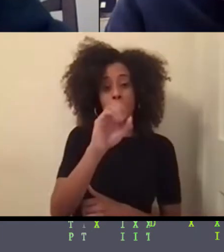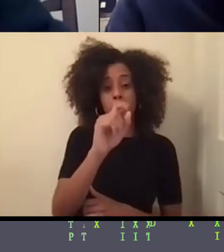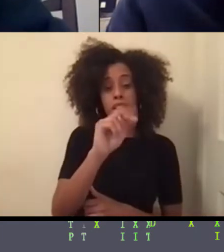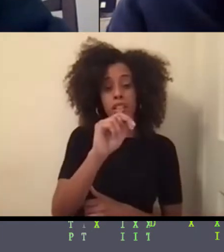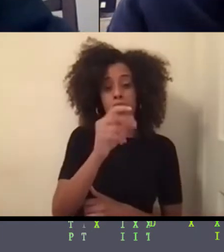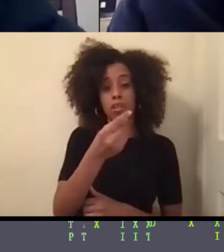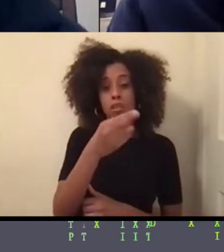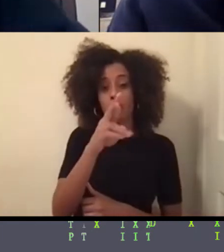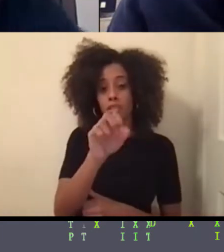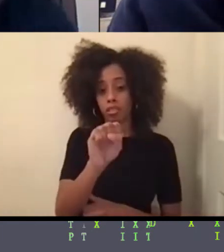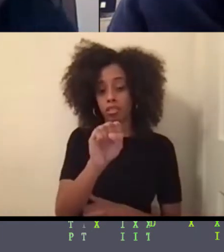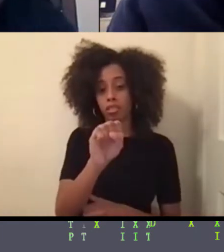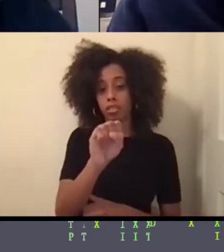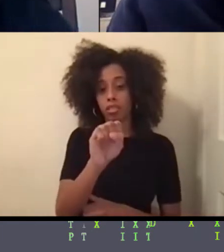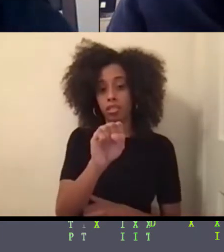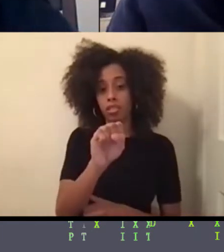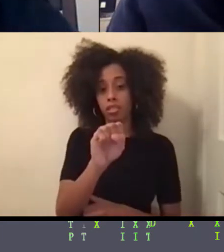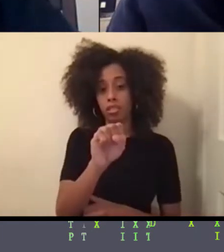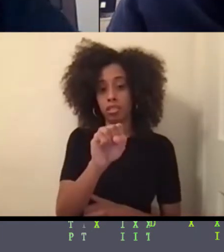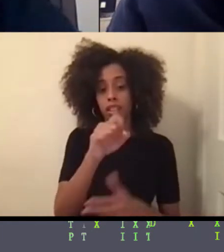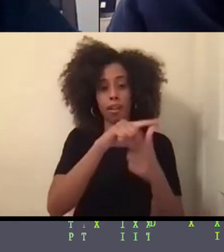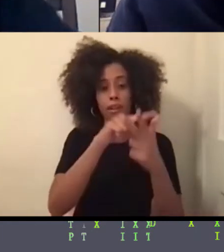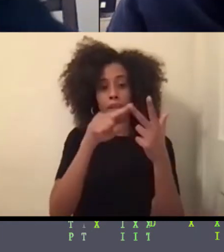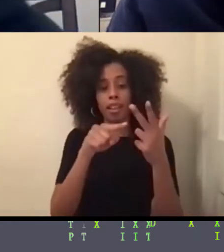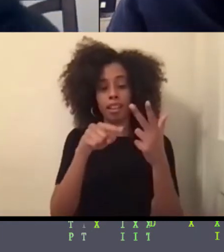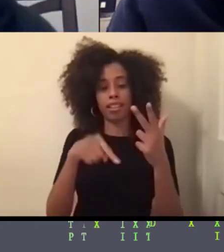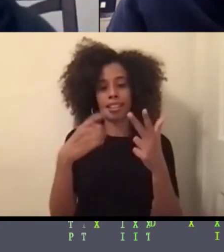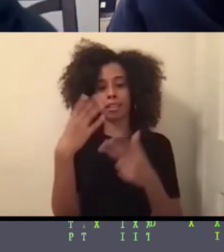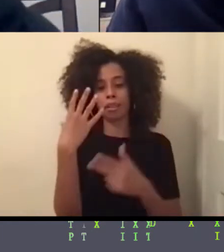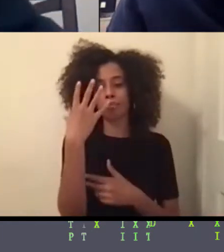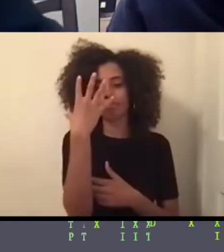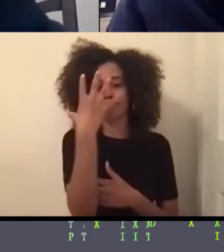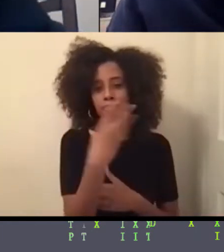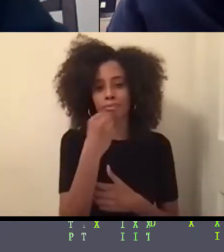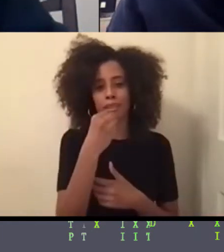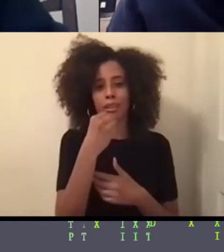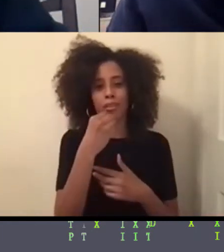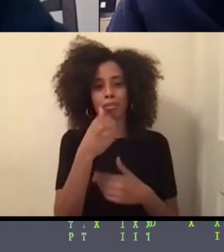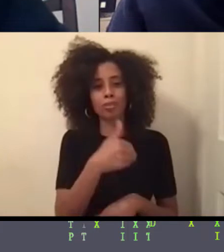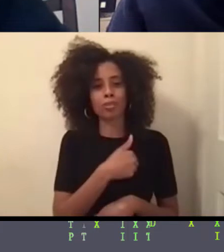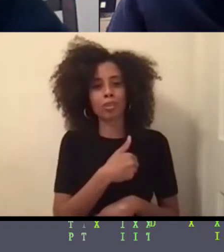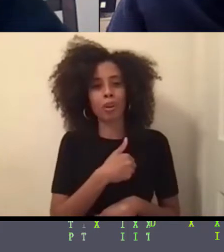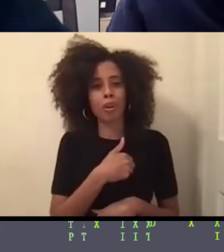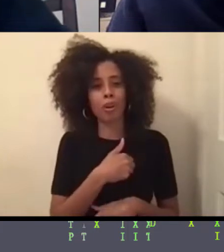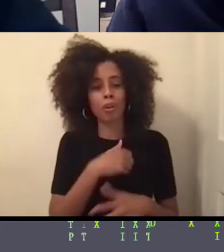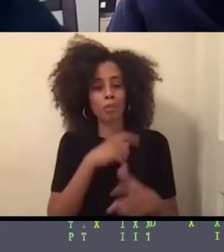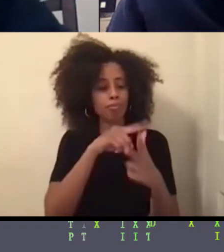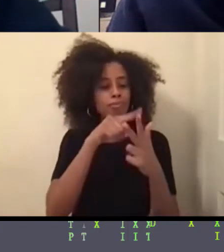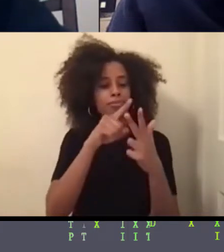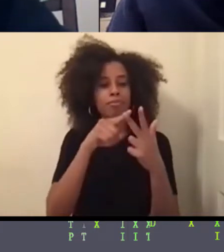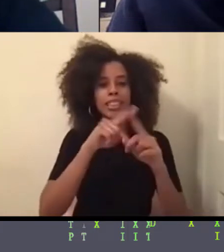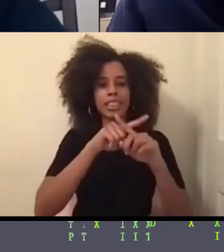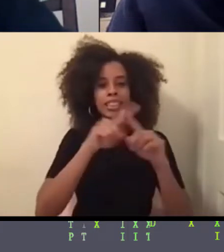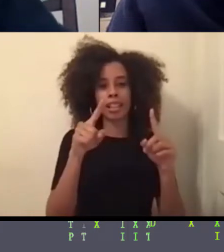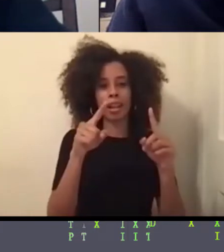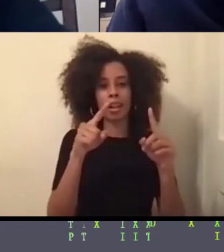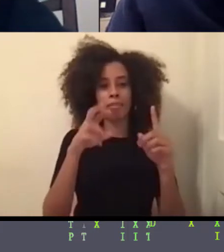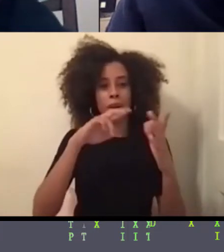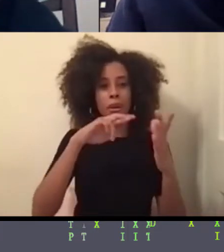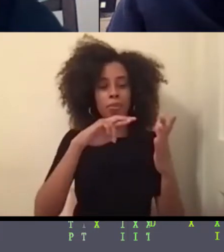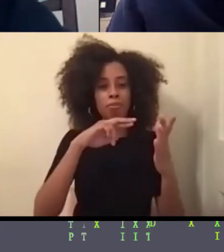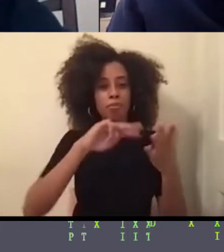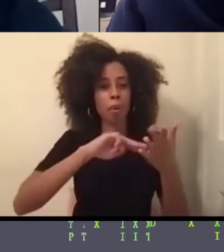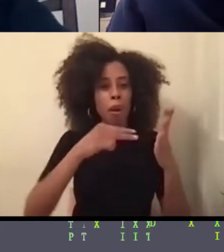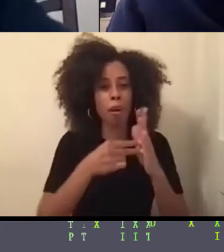beautiful souls serve different purposes, but at the same time they serve the same